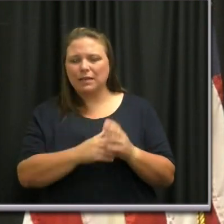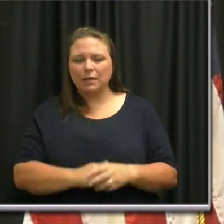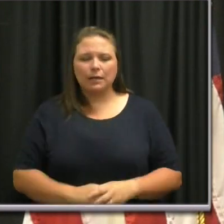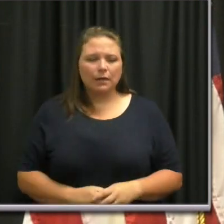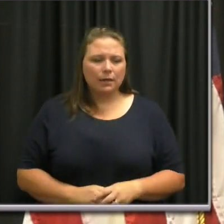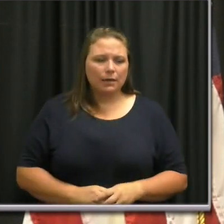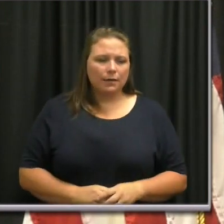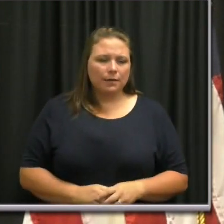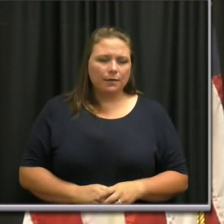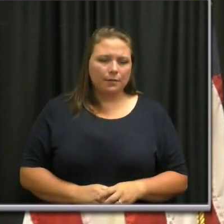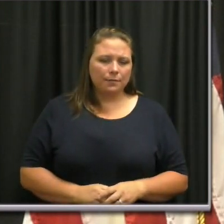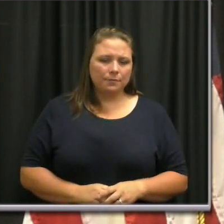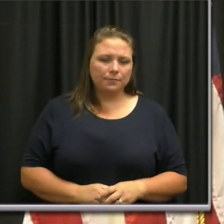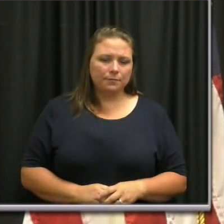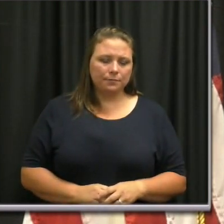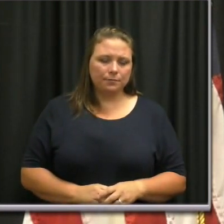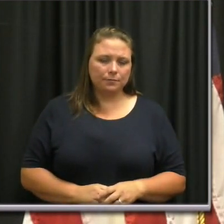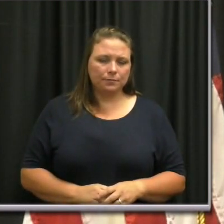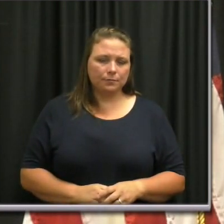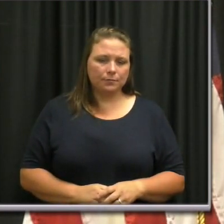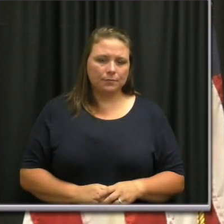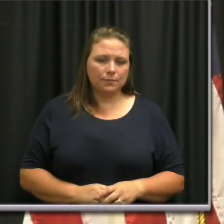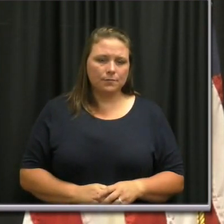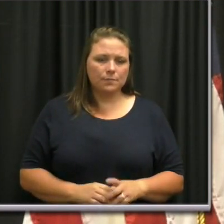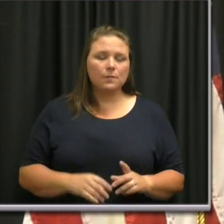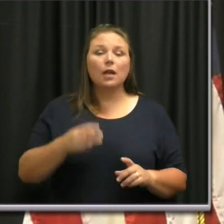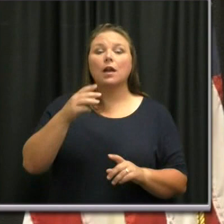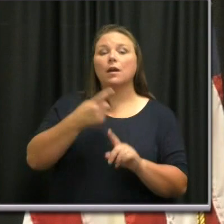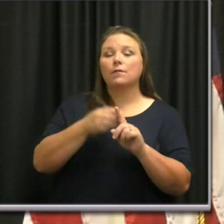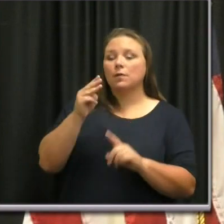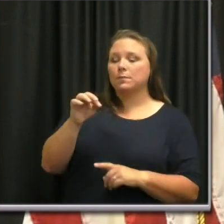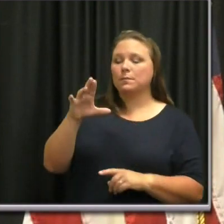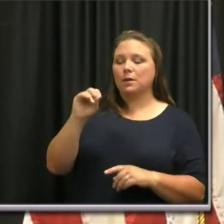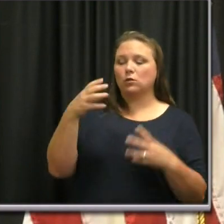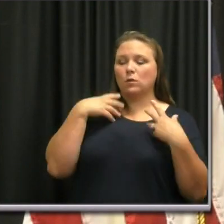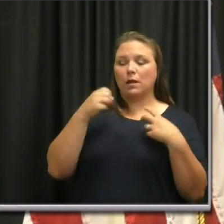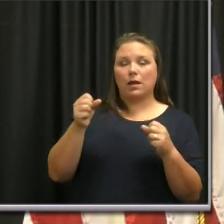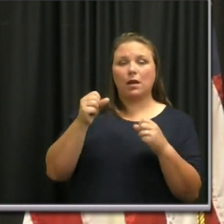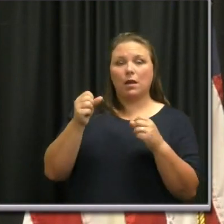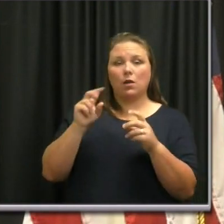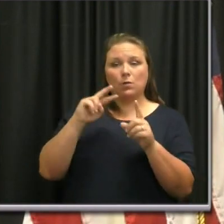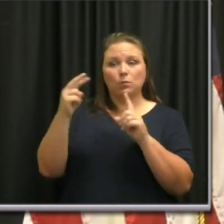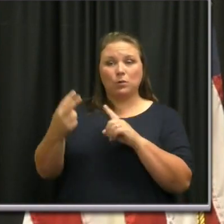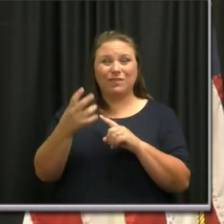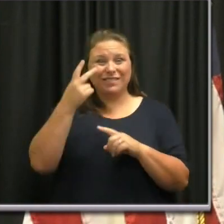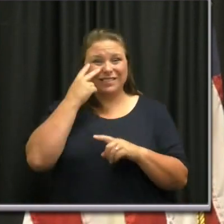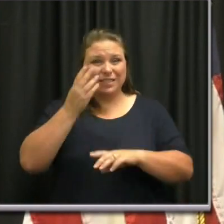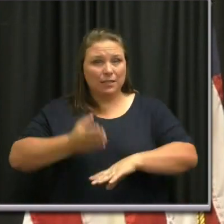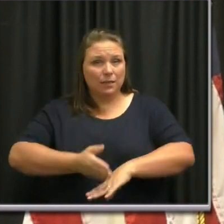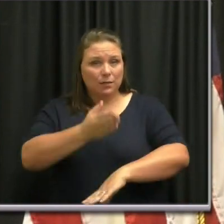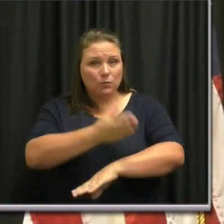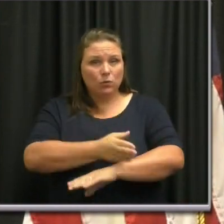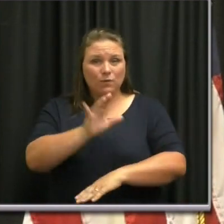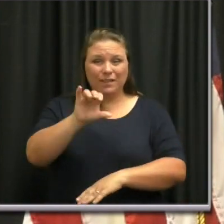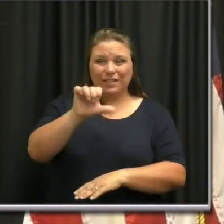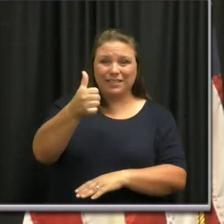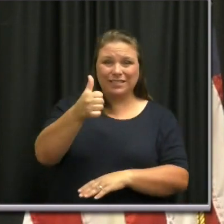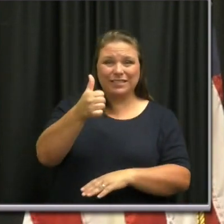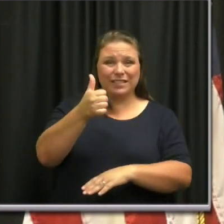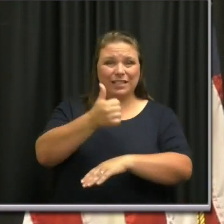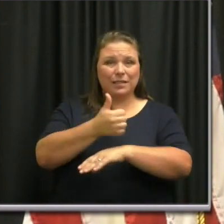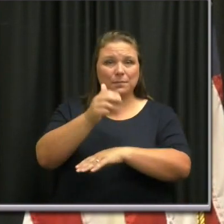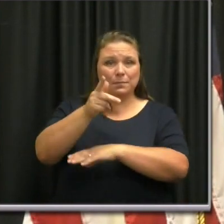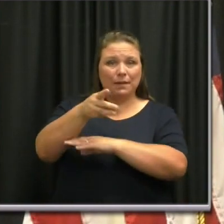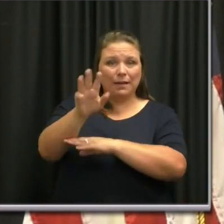Just what did, uh, what did it look like from MetroHealth's perspective? Did we see some progress? Did that 10 o'clock curfew help, uh,